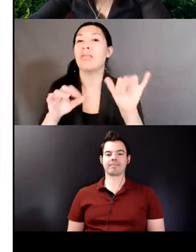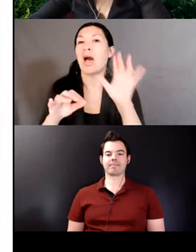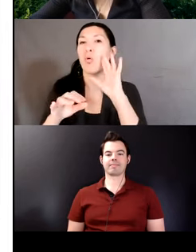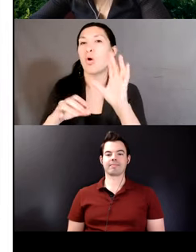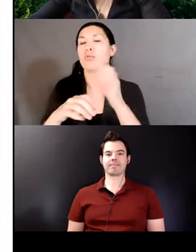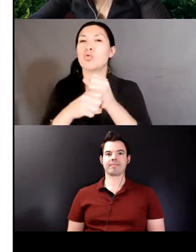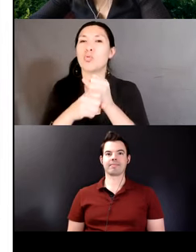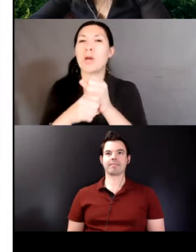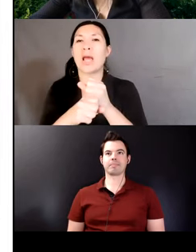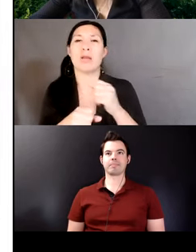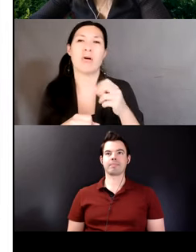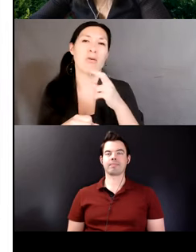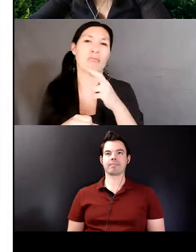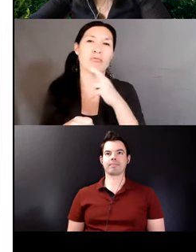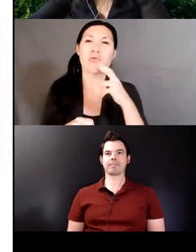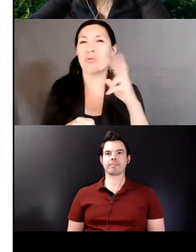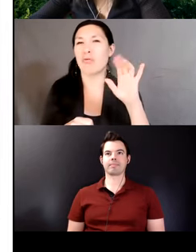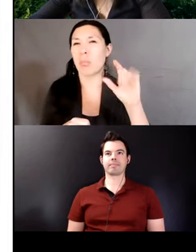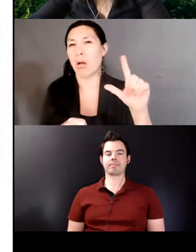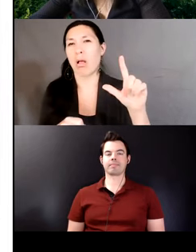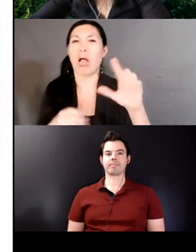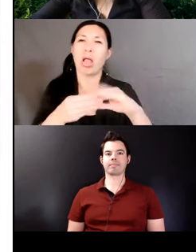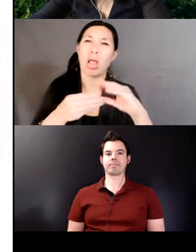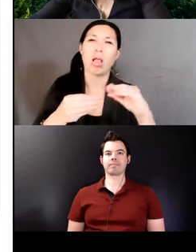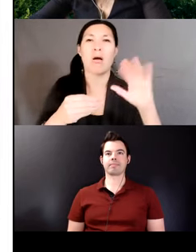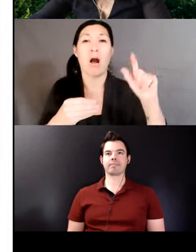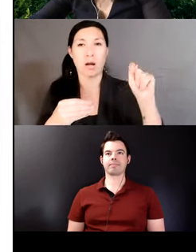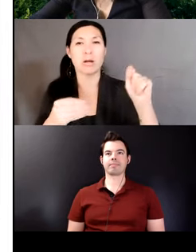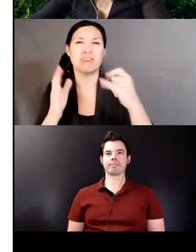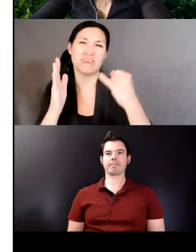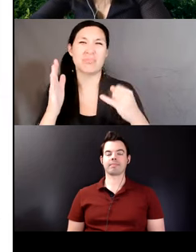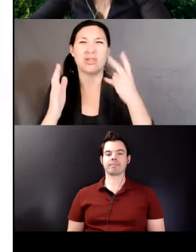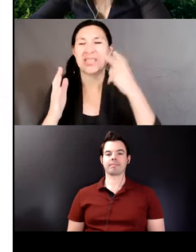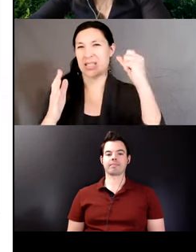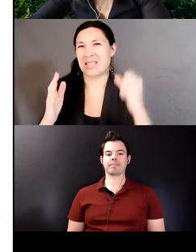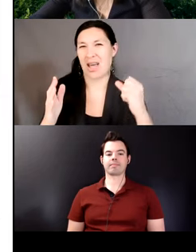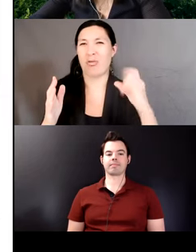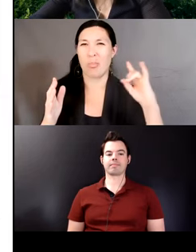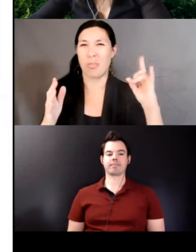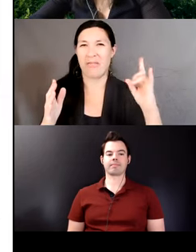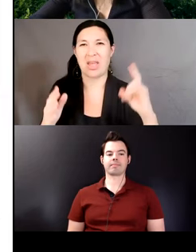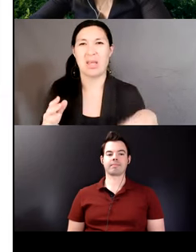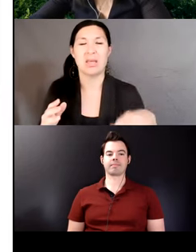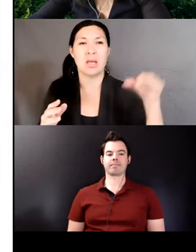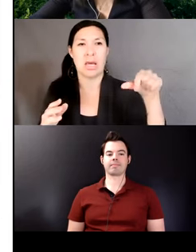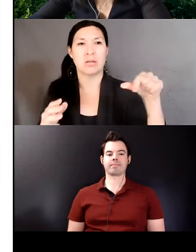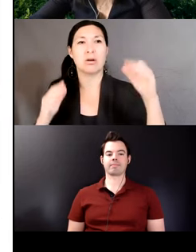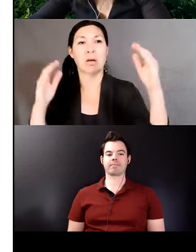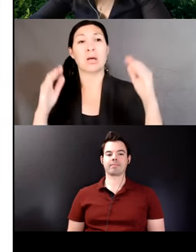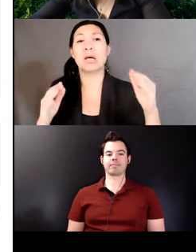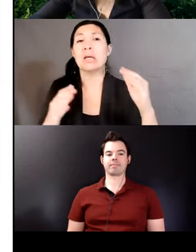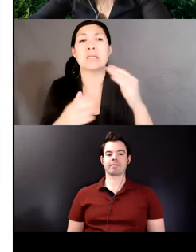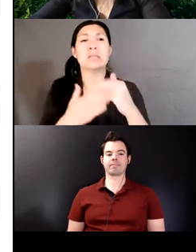surrounding different themes in South Bolivian Quechua. Such suffix strings are not observed in the corpus that